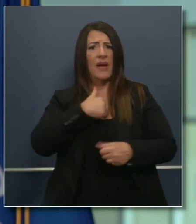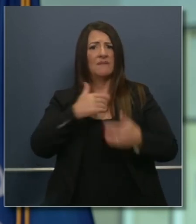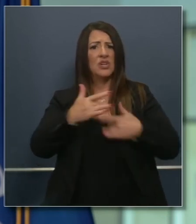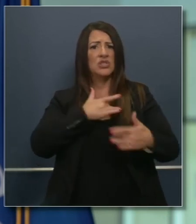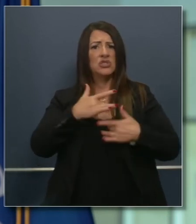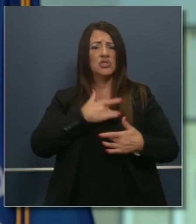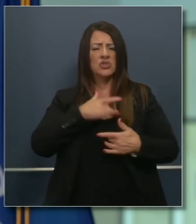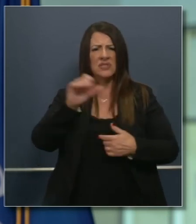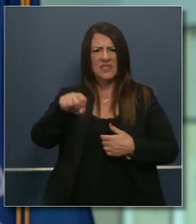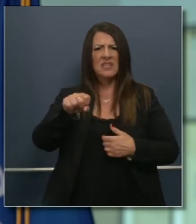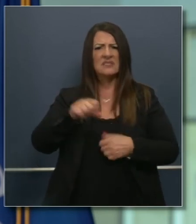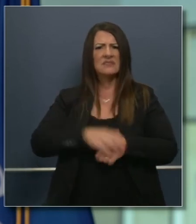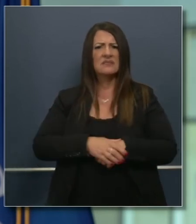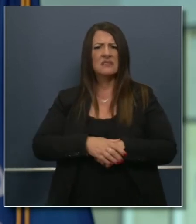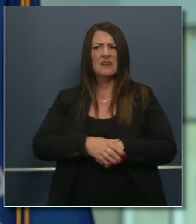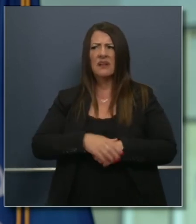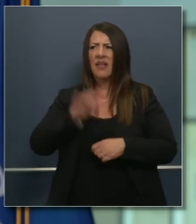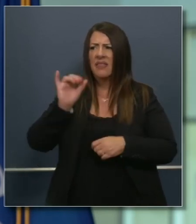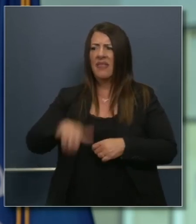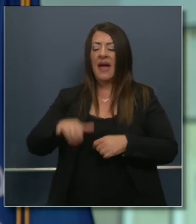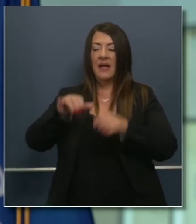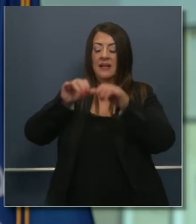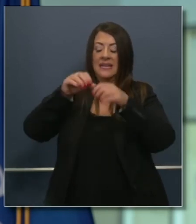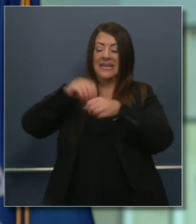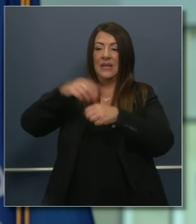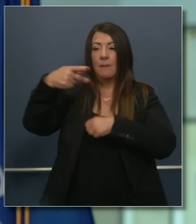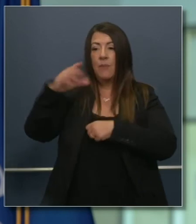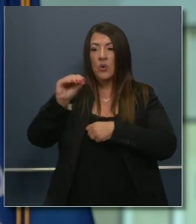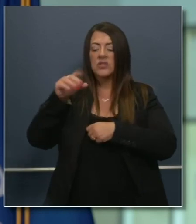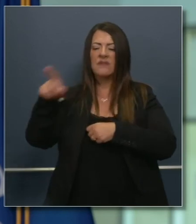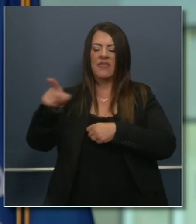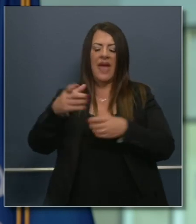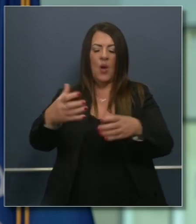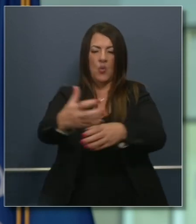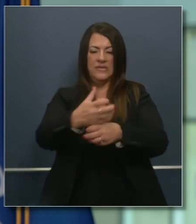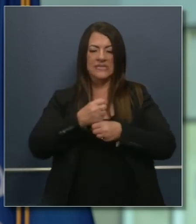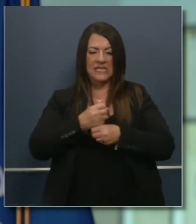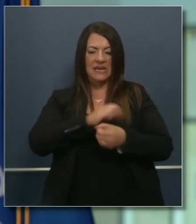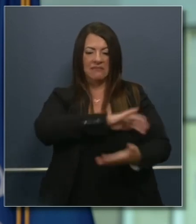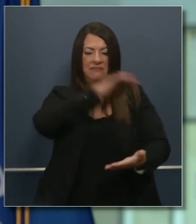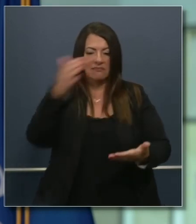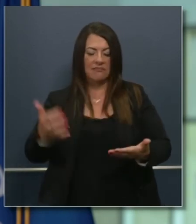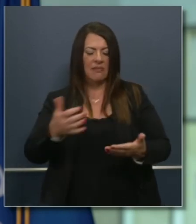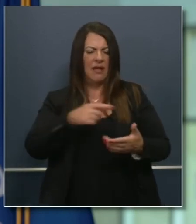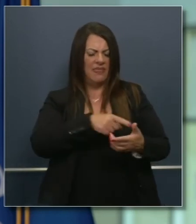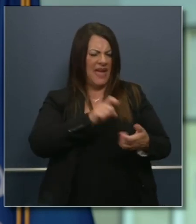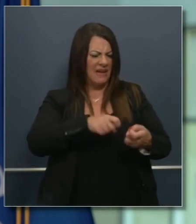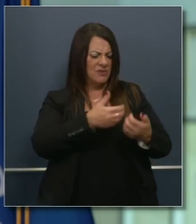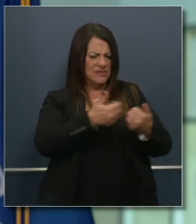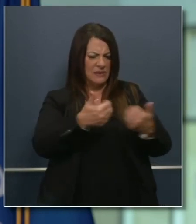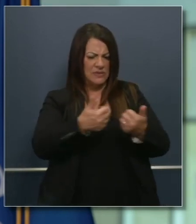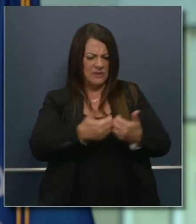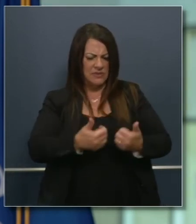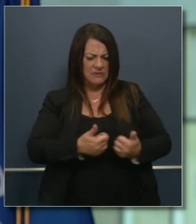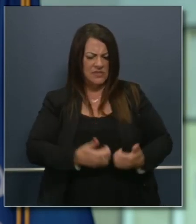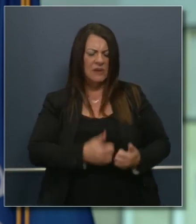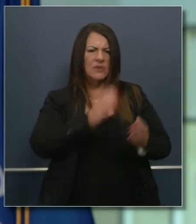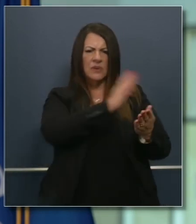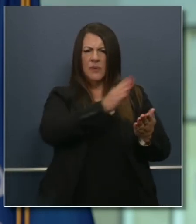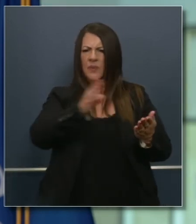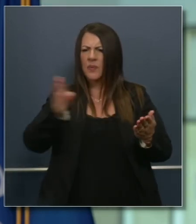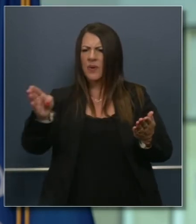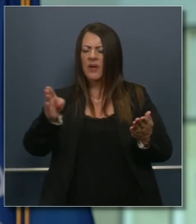sorting systems vanishing, around concerns about just basic, fundamental, life-saving